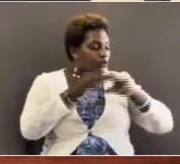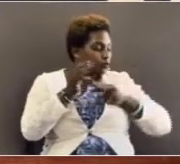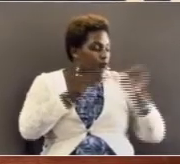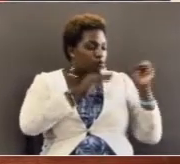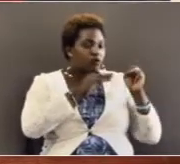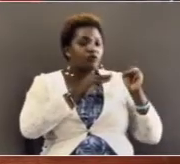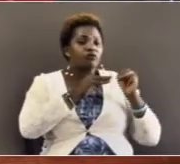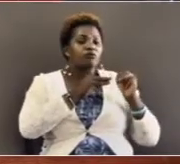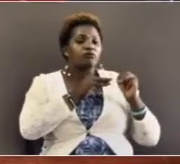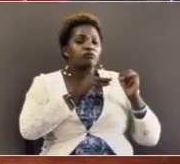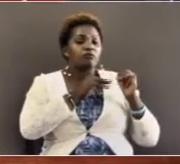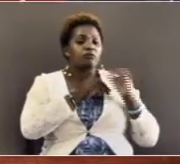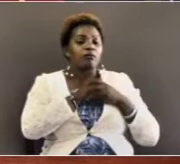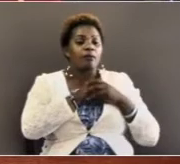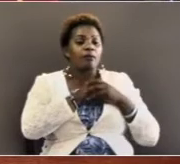step from here.